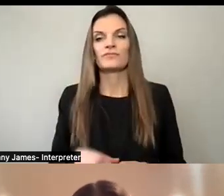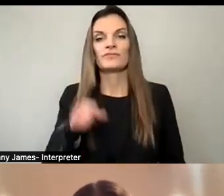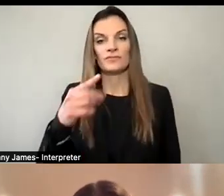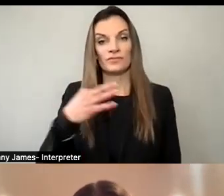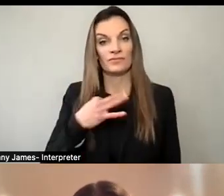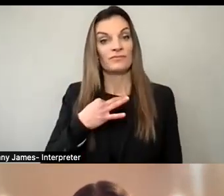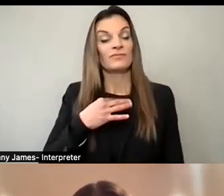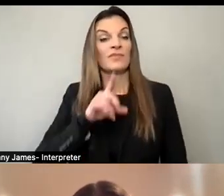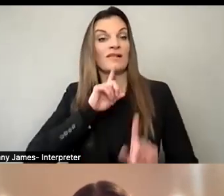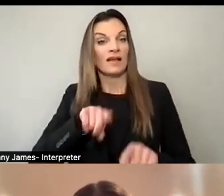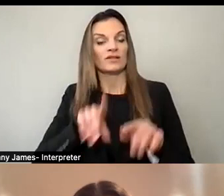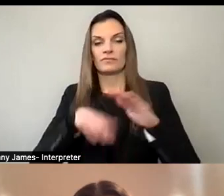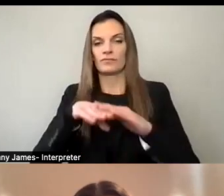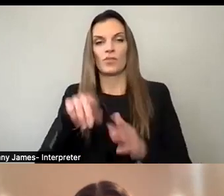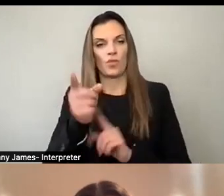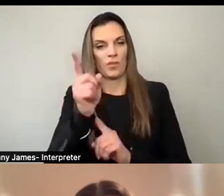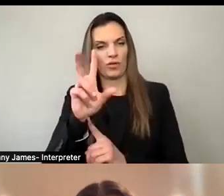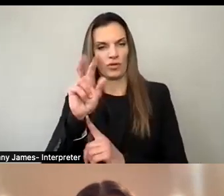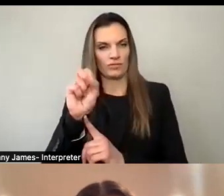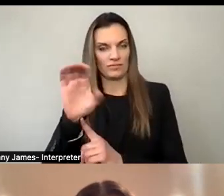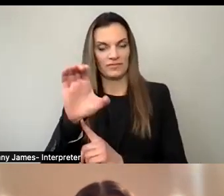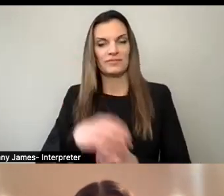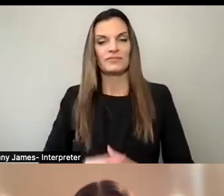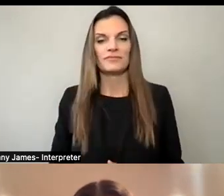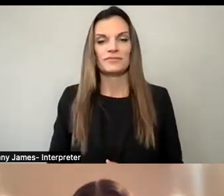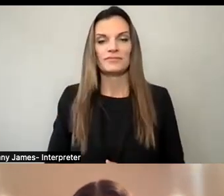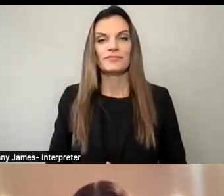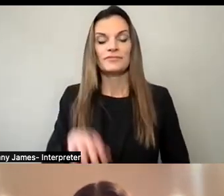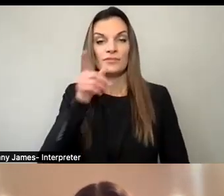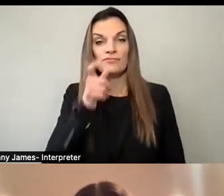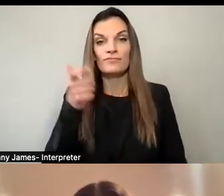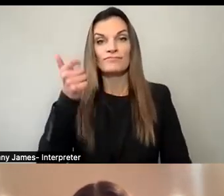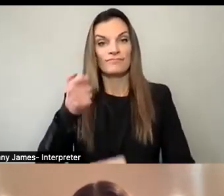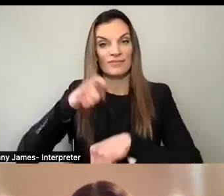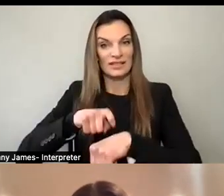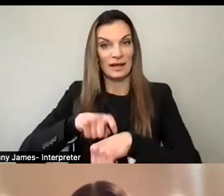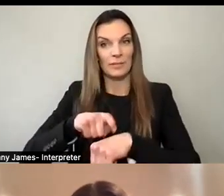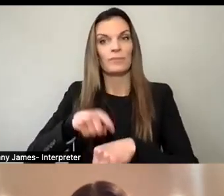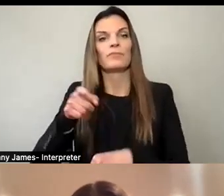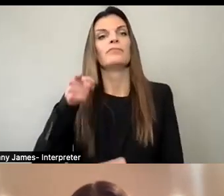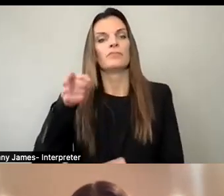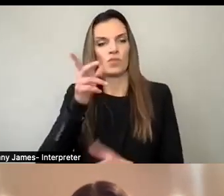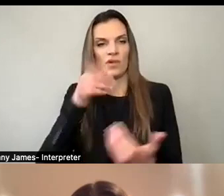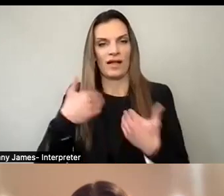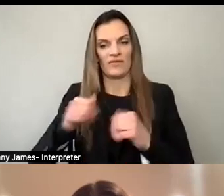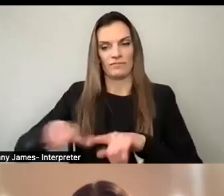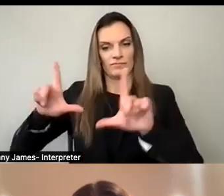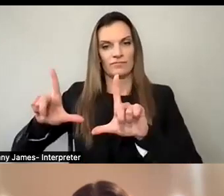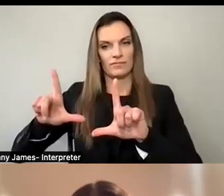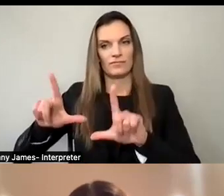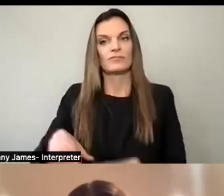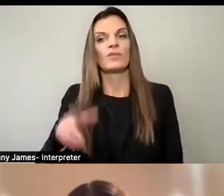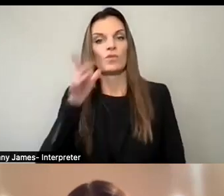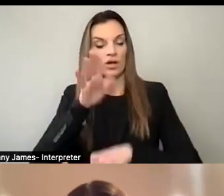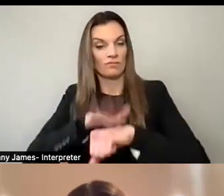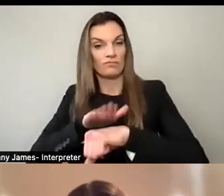up to one-and-a-half minutes to respond. Our timekeeper will be visible on the screen and will alert the moderator and